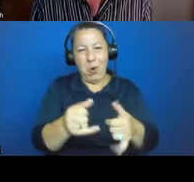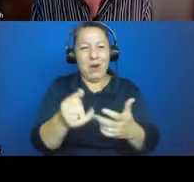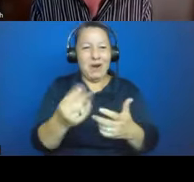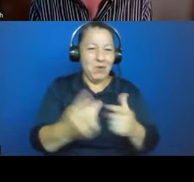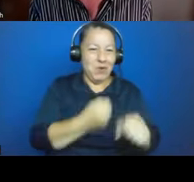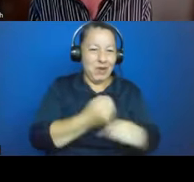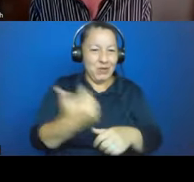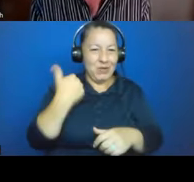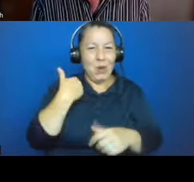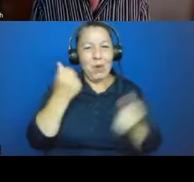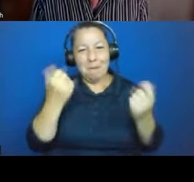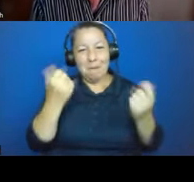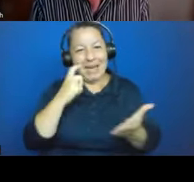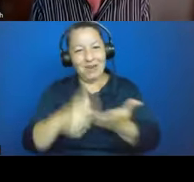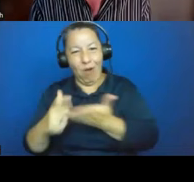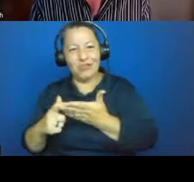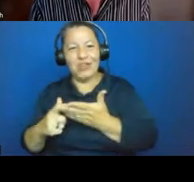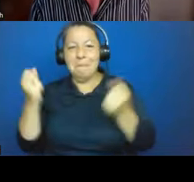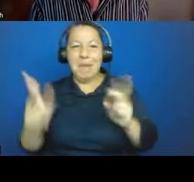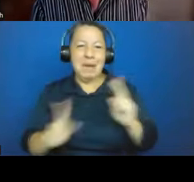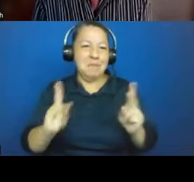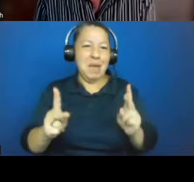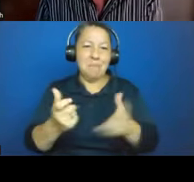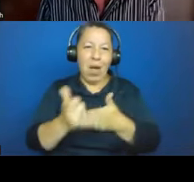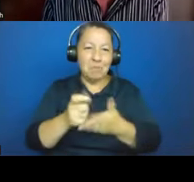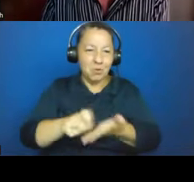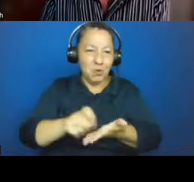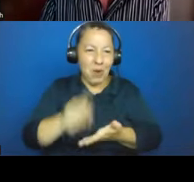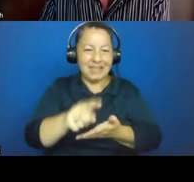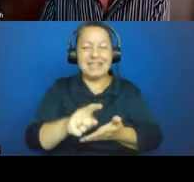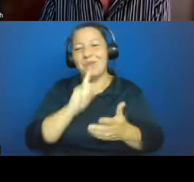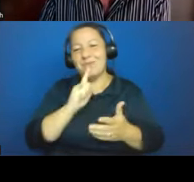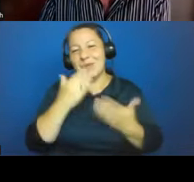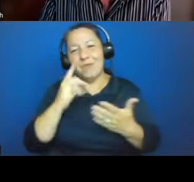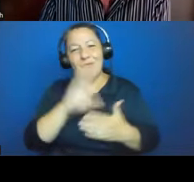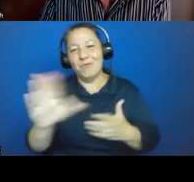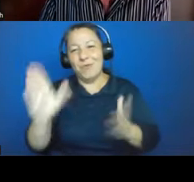people have helped us. I'm very grateful to them all. And I'm extremely grateful for your attention this evening. Thank you very much.